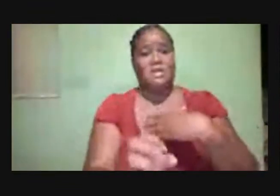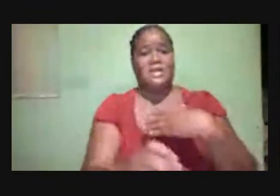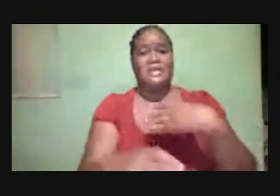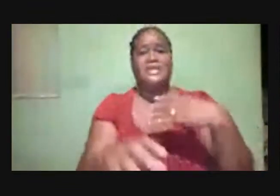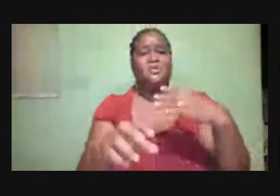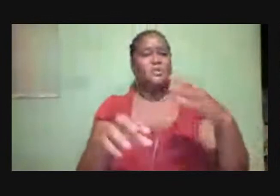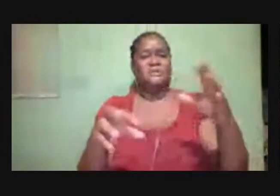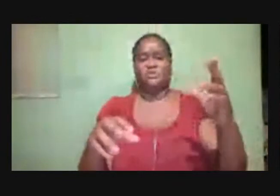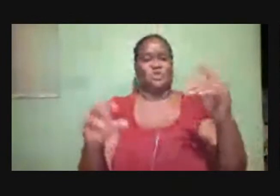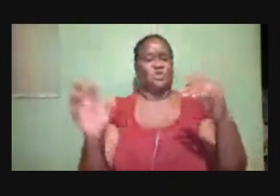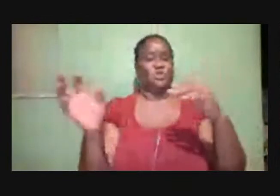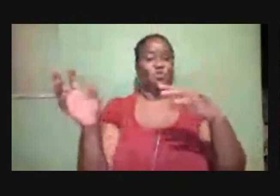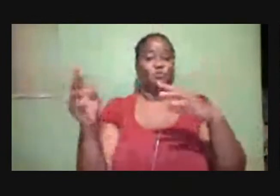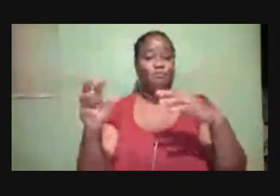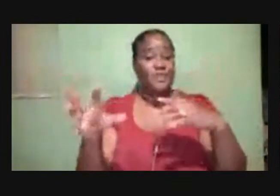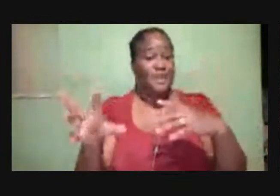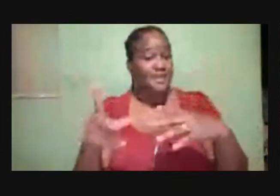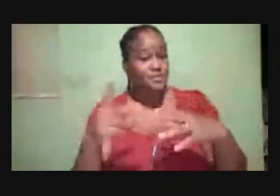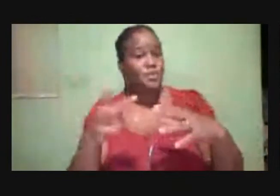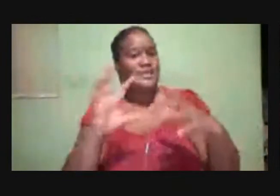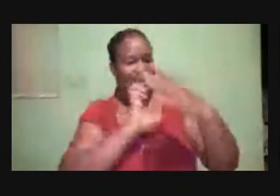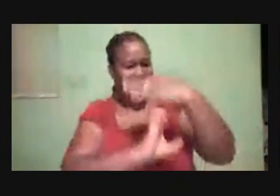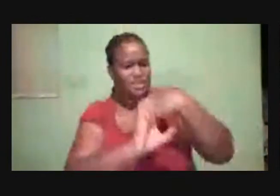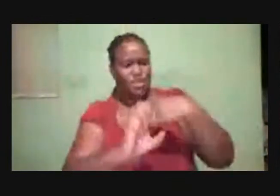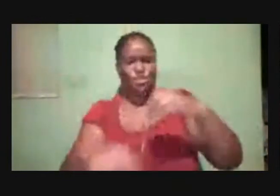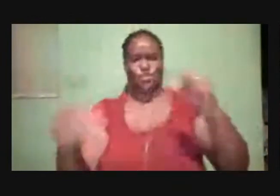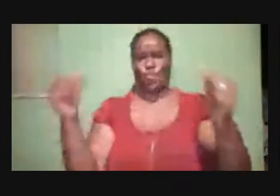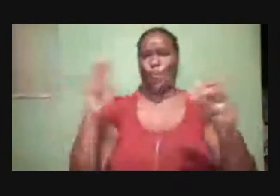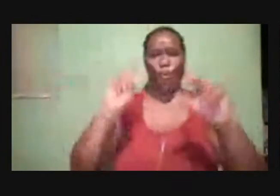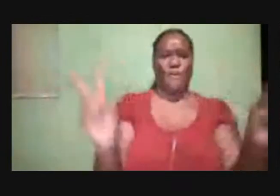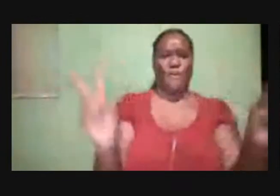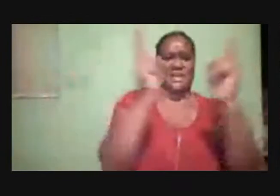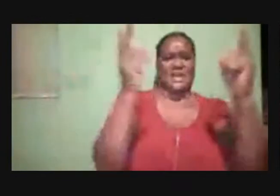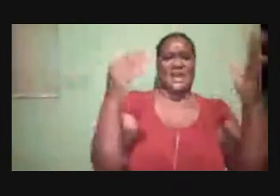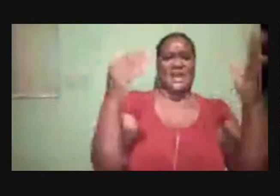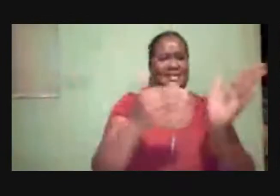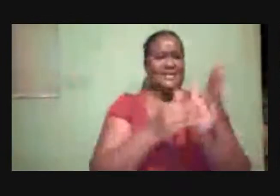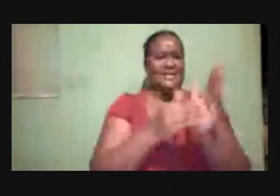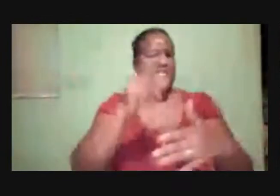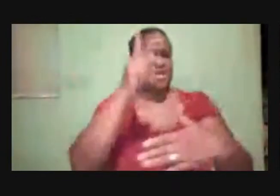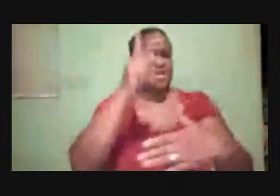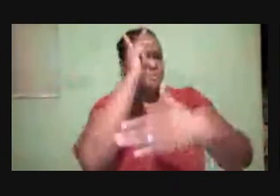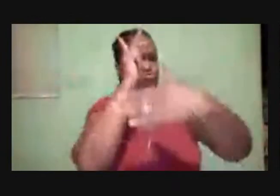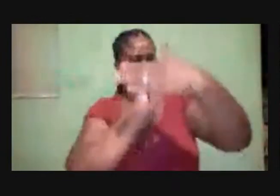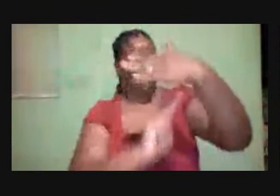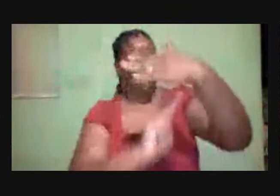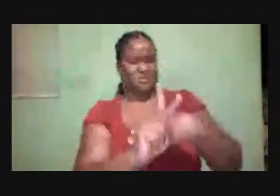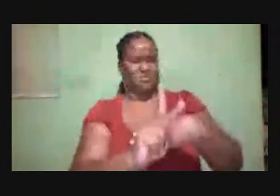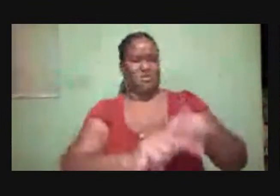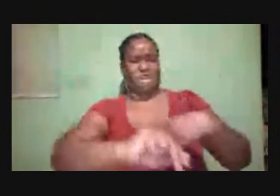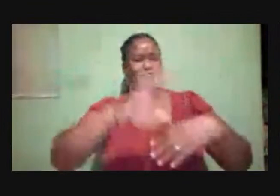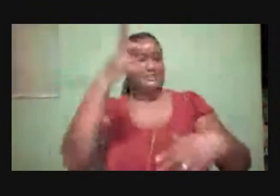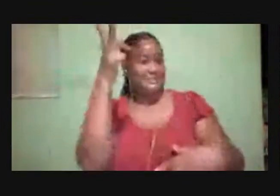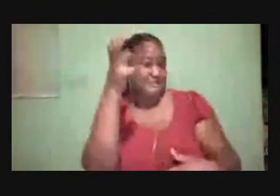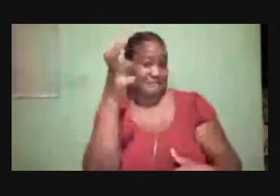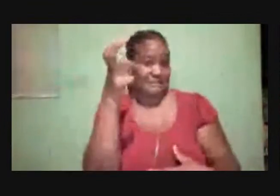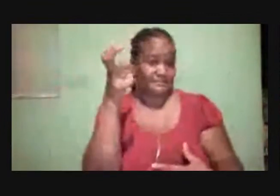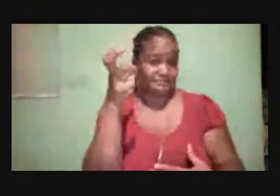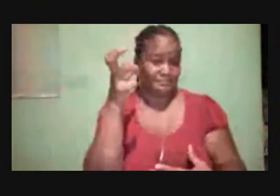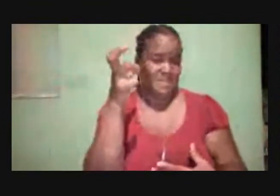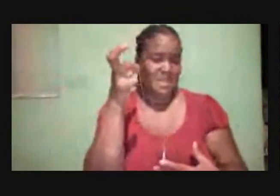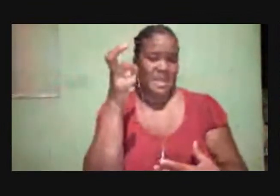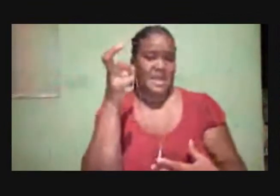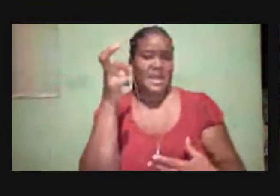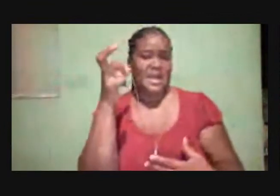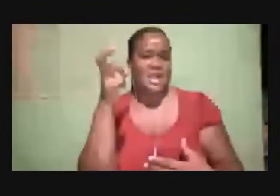Of Baal And God Was Vindicated In Front Of All Israel Because God Himself